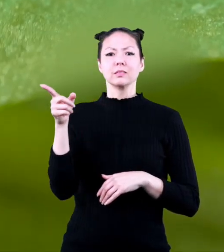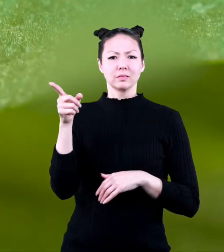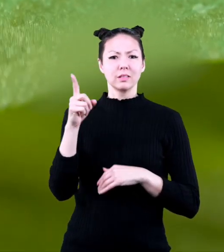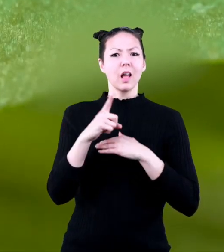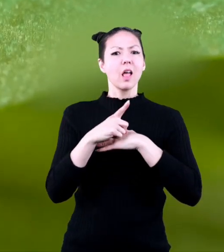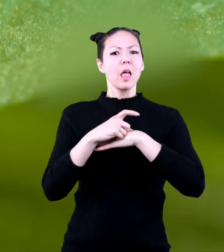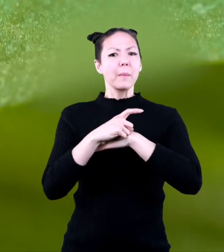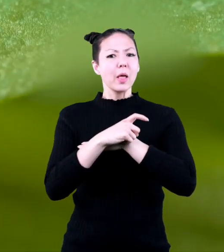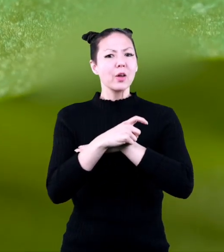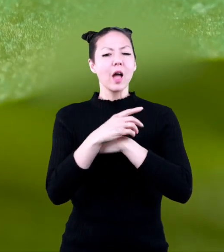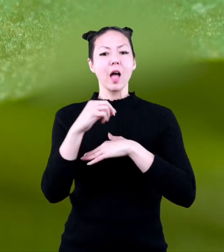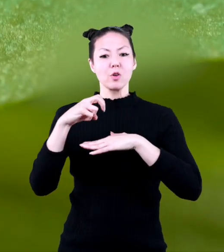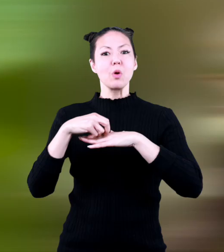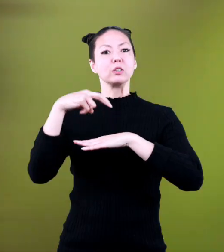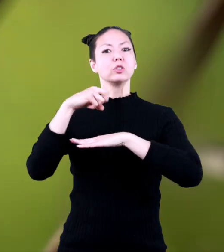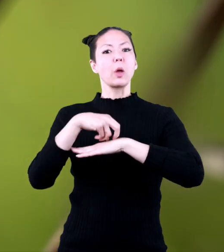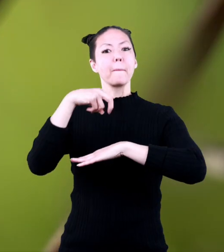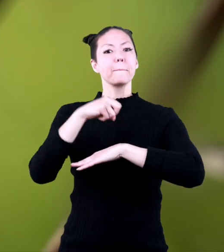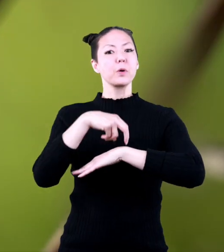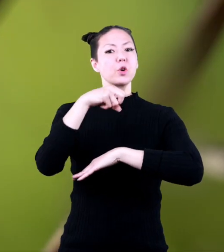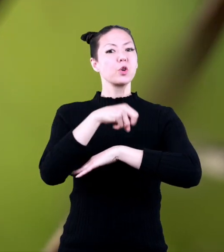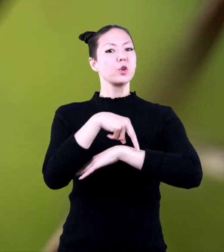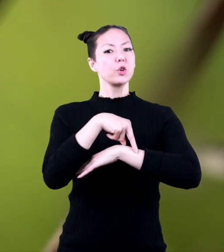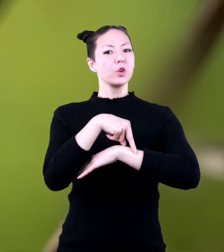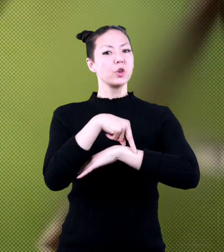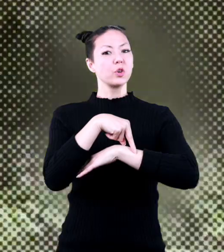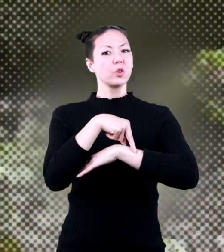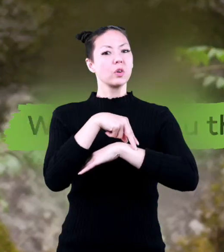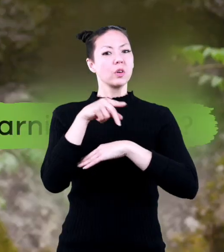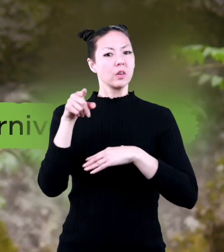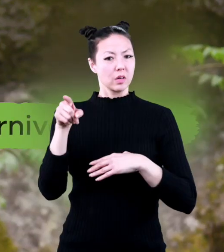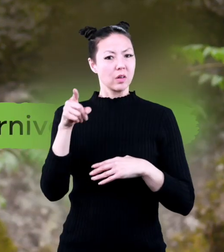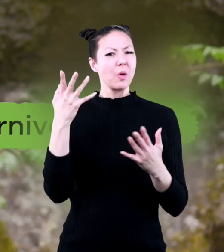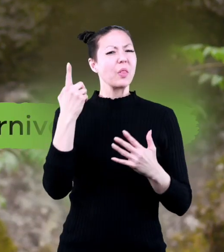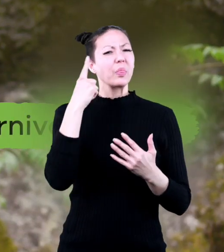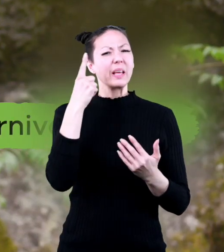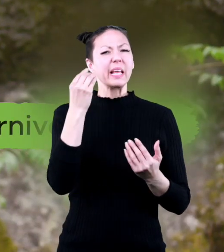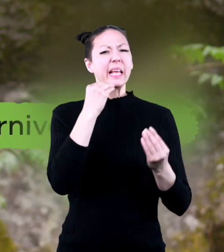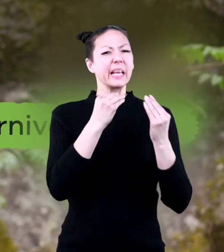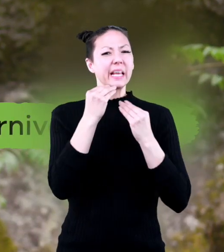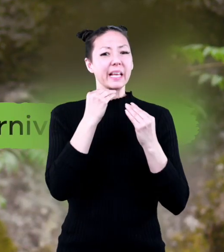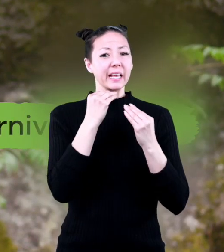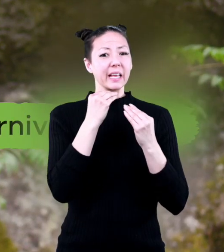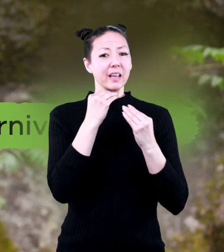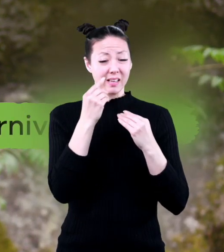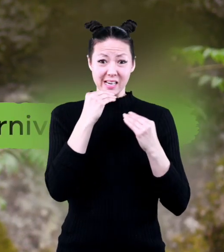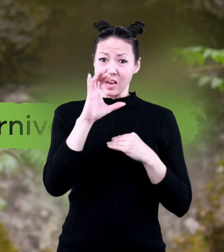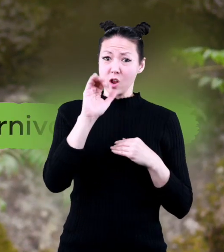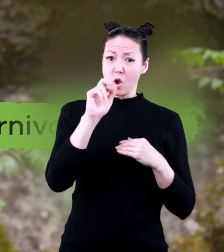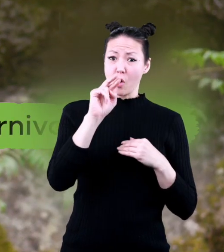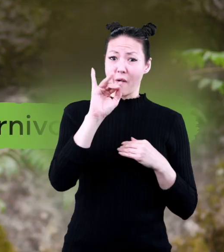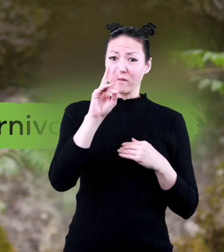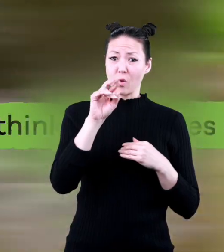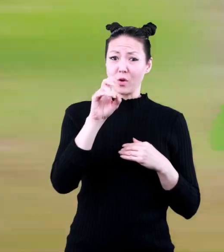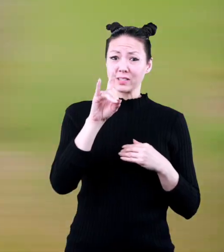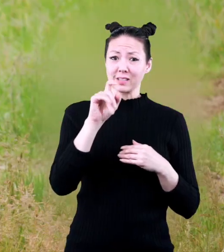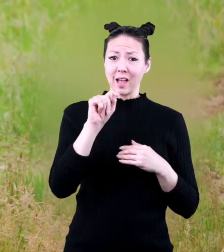insects such as caterpillars and grasshoppers. What do you think carnivores eat?